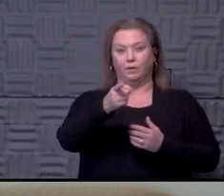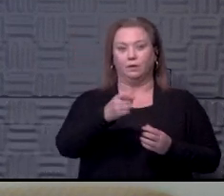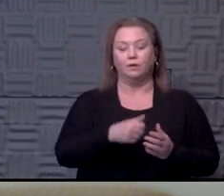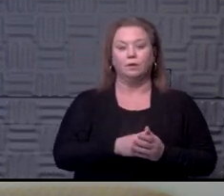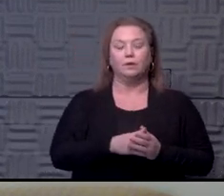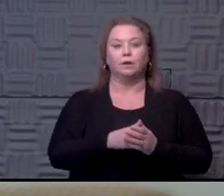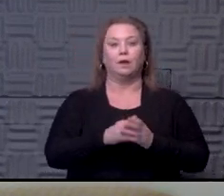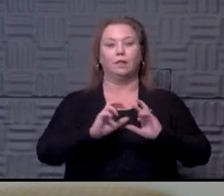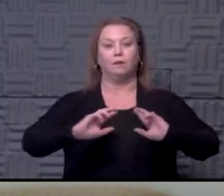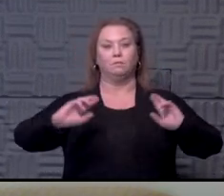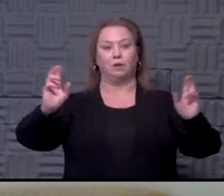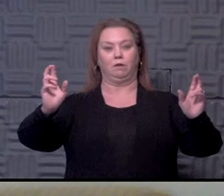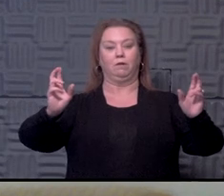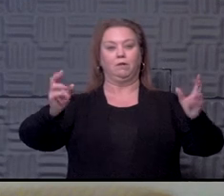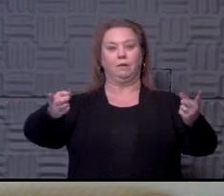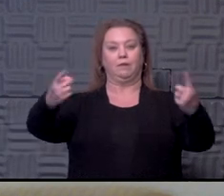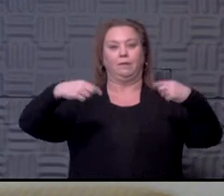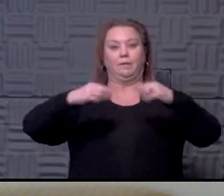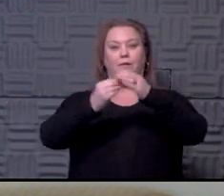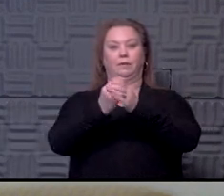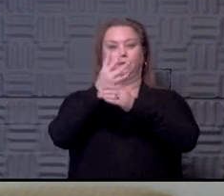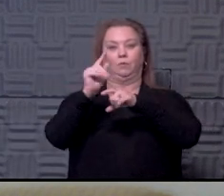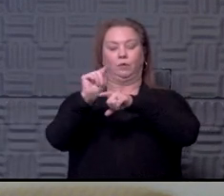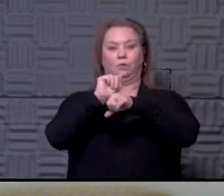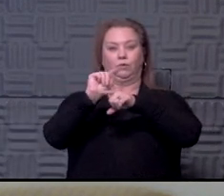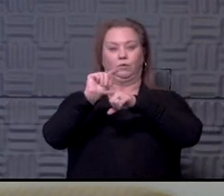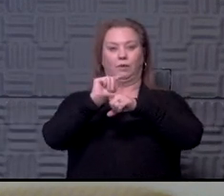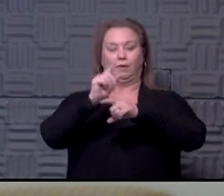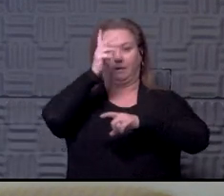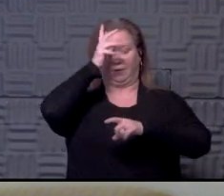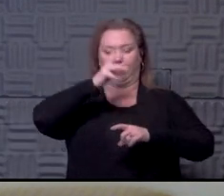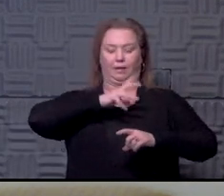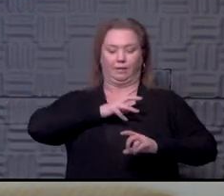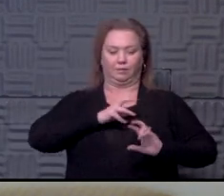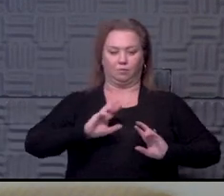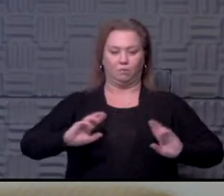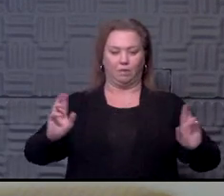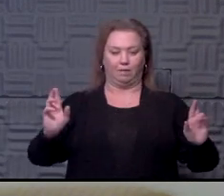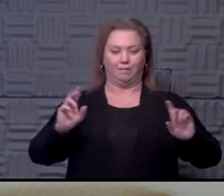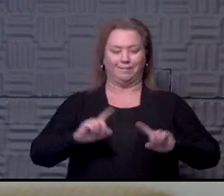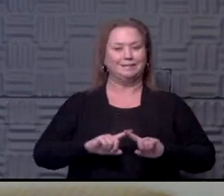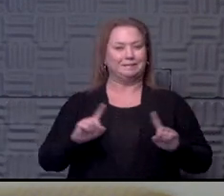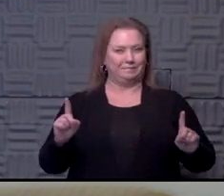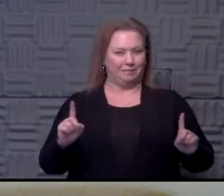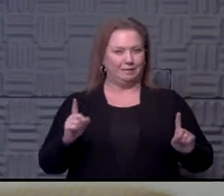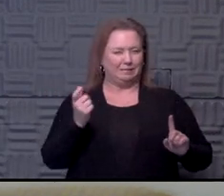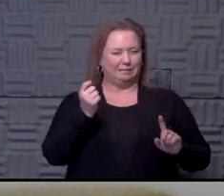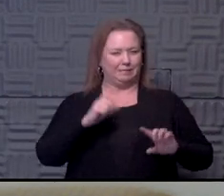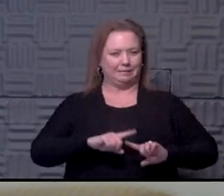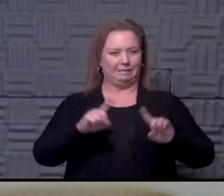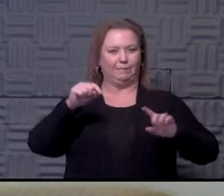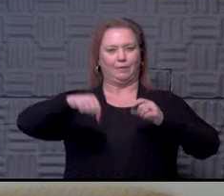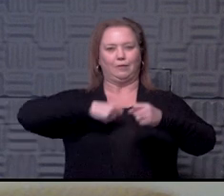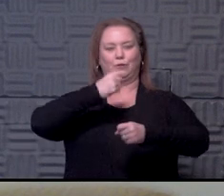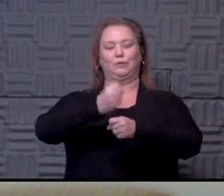they prepare to come into spring training. A lot of guys prepare a little bit differently. It's going to be a little bit different ramp up.